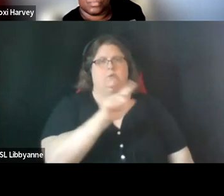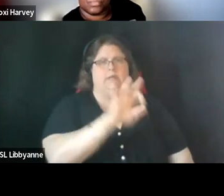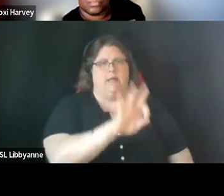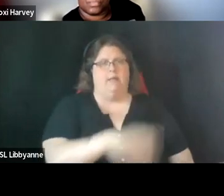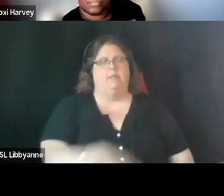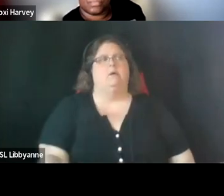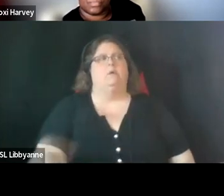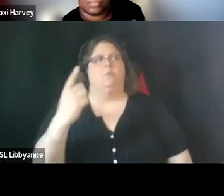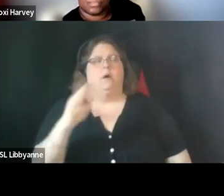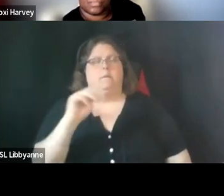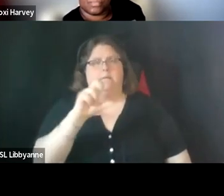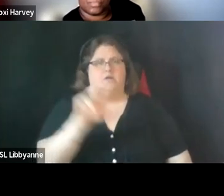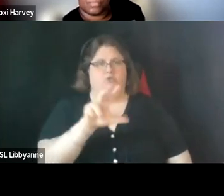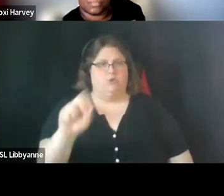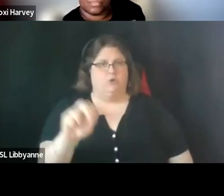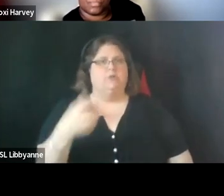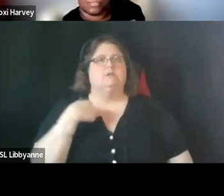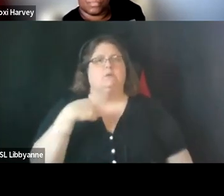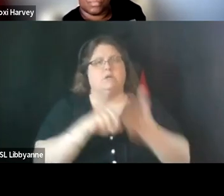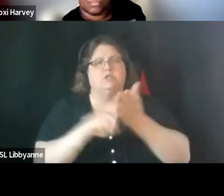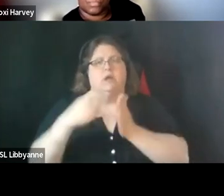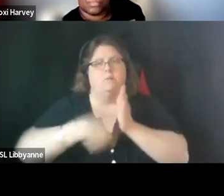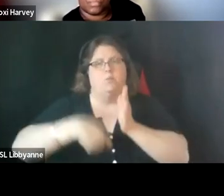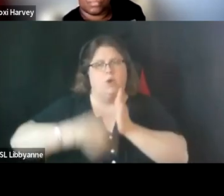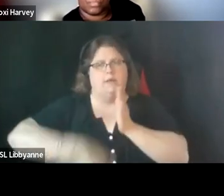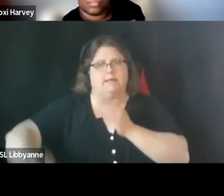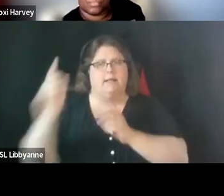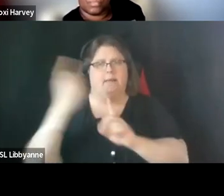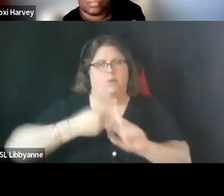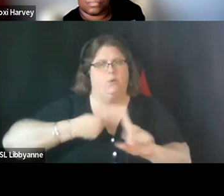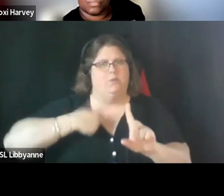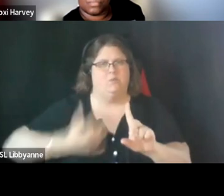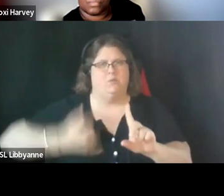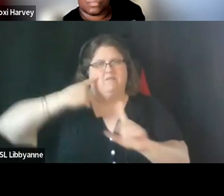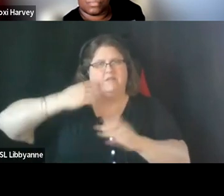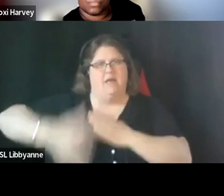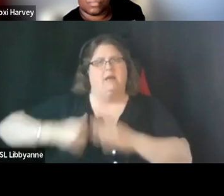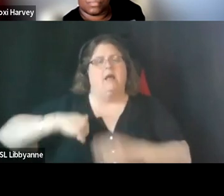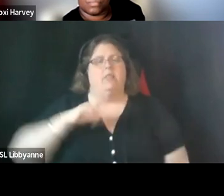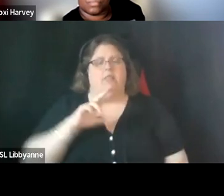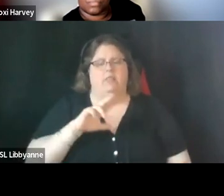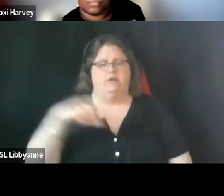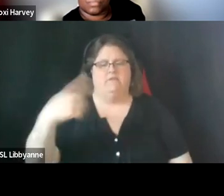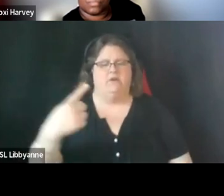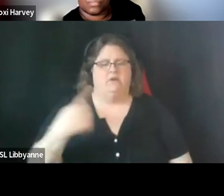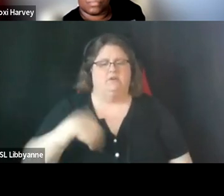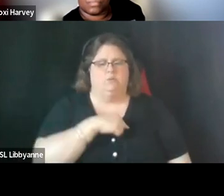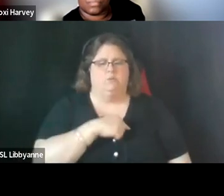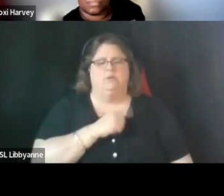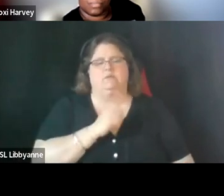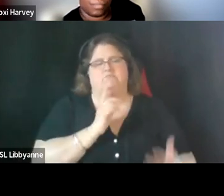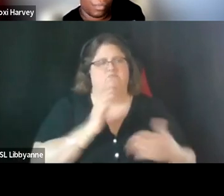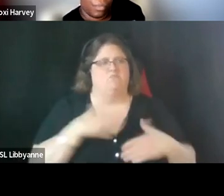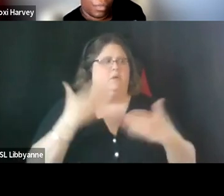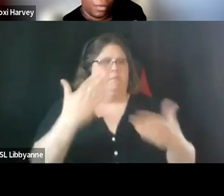we looked at the pricing proposals at that point so we didn't look at them until the end and on the 31st we made our recommendation